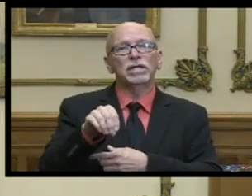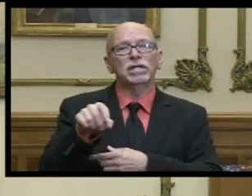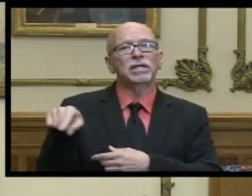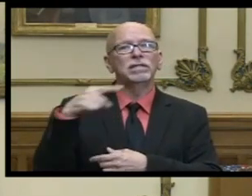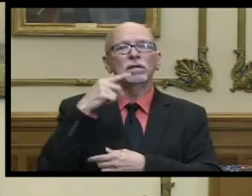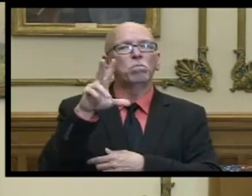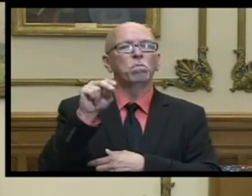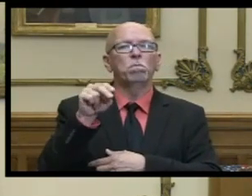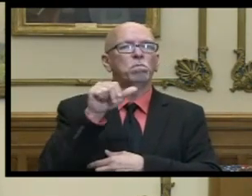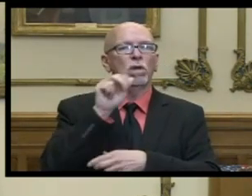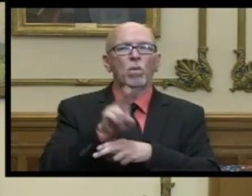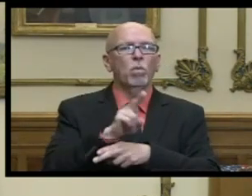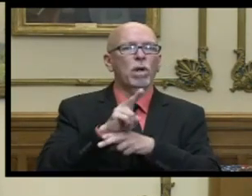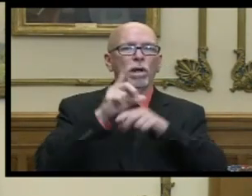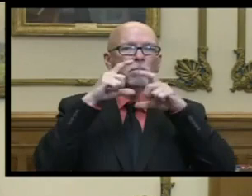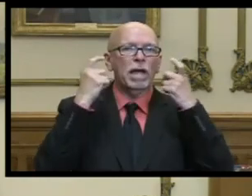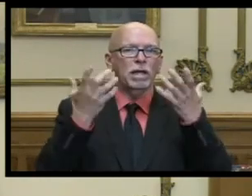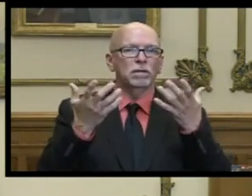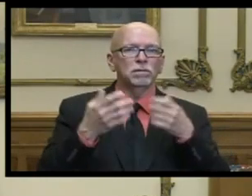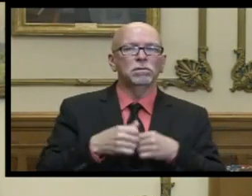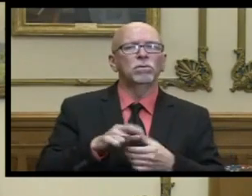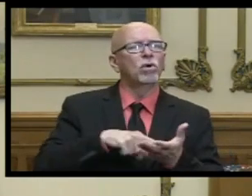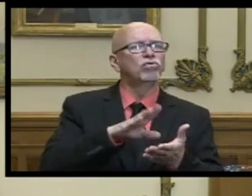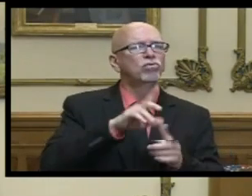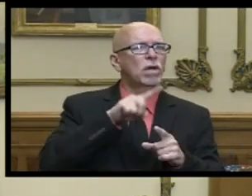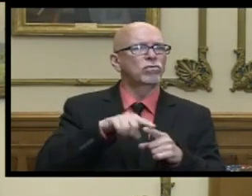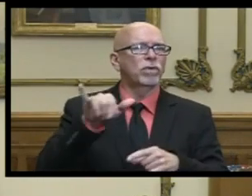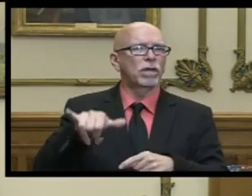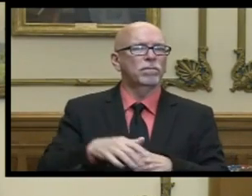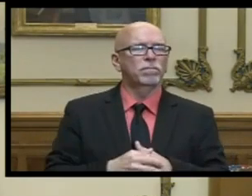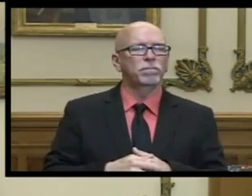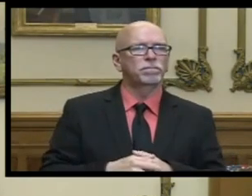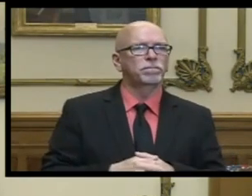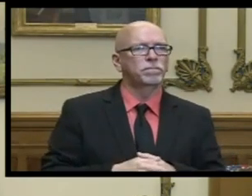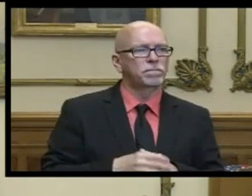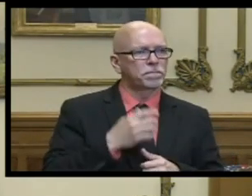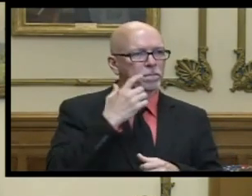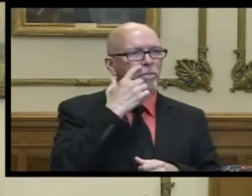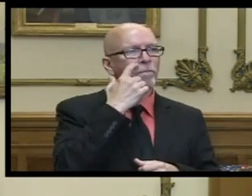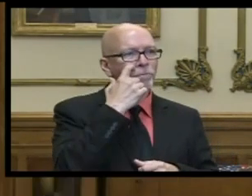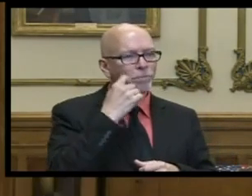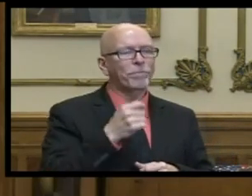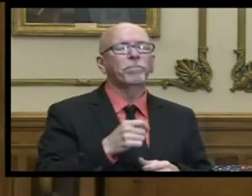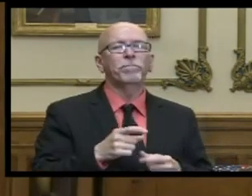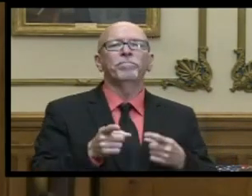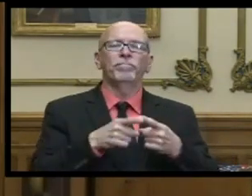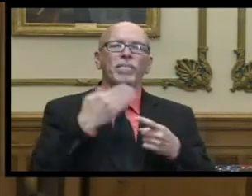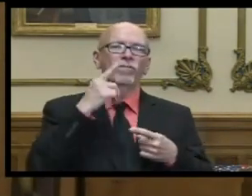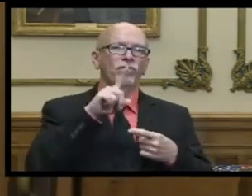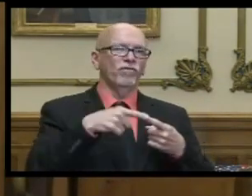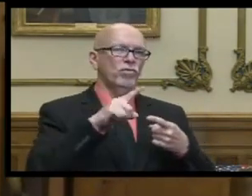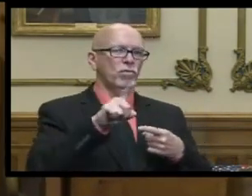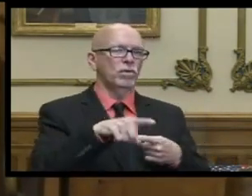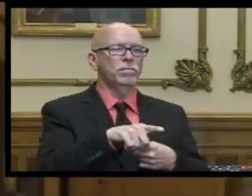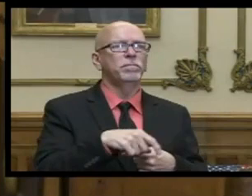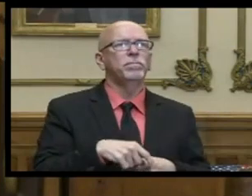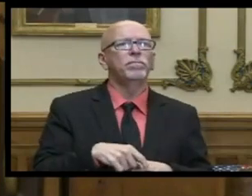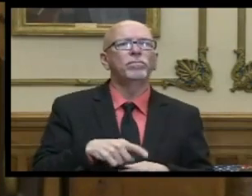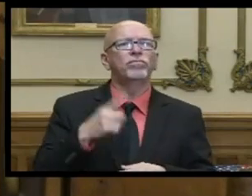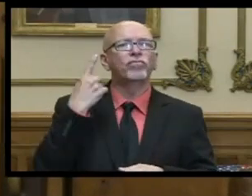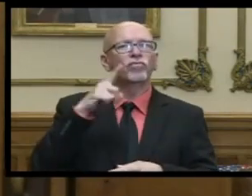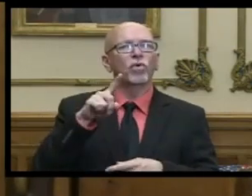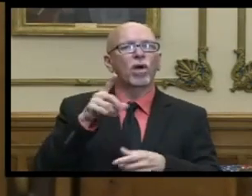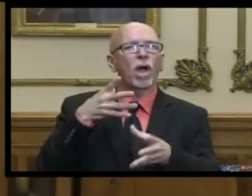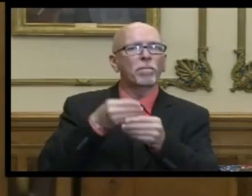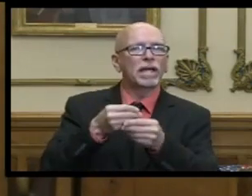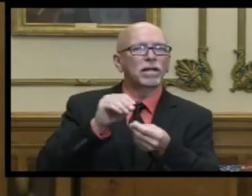people said no they don't wear a mask uh your response to those findings yes thank you for the question so in terms of updated